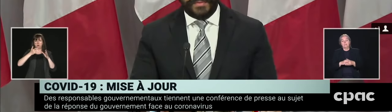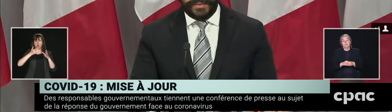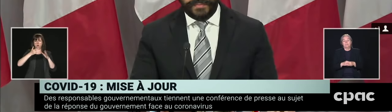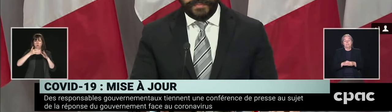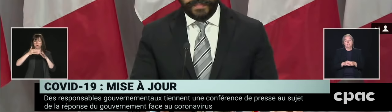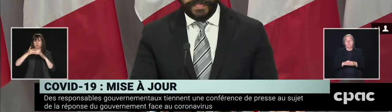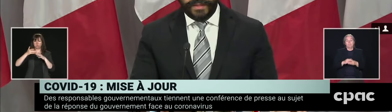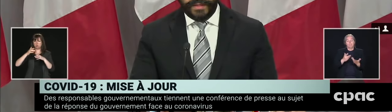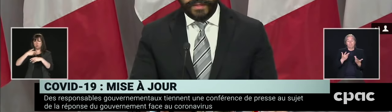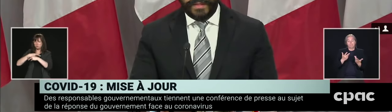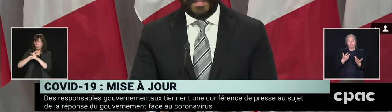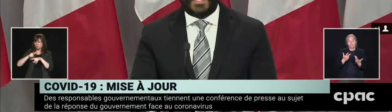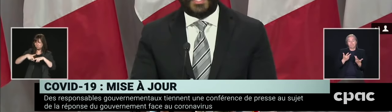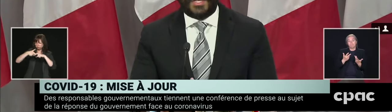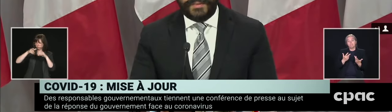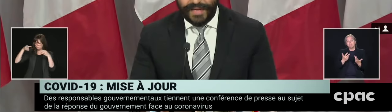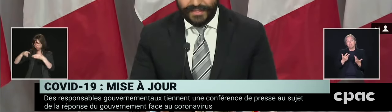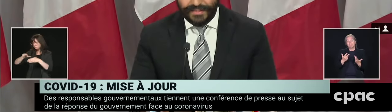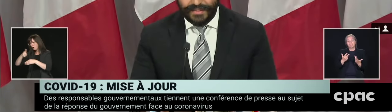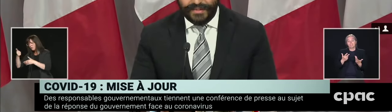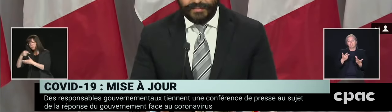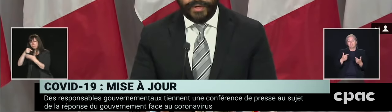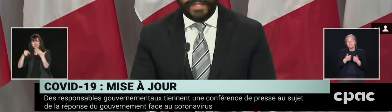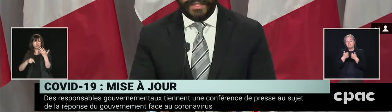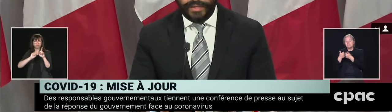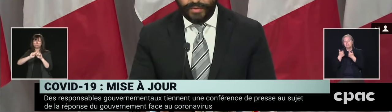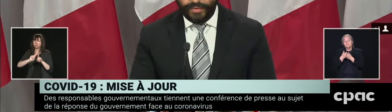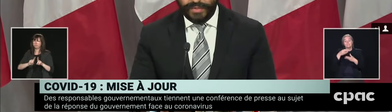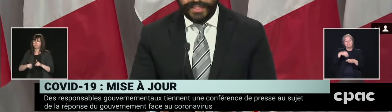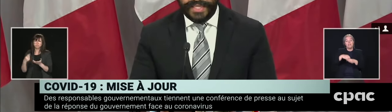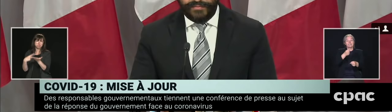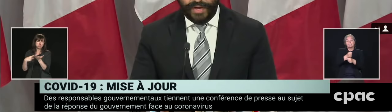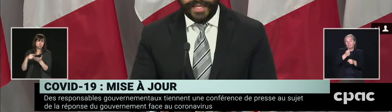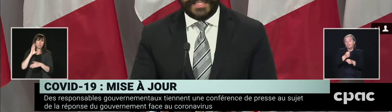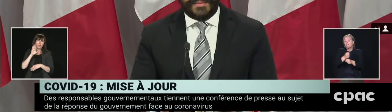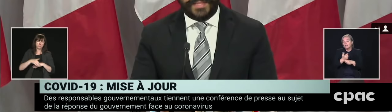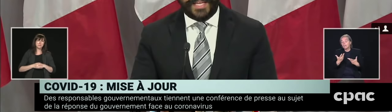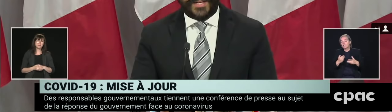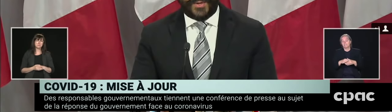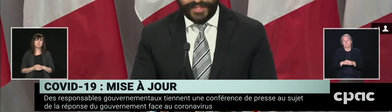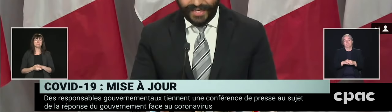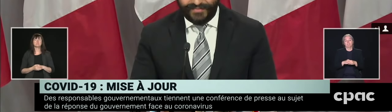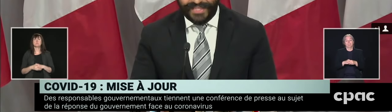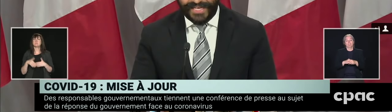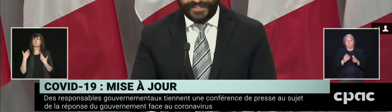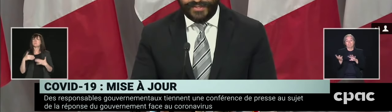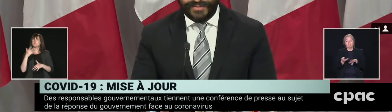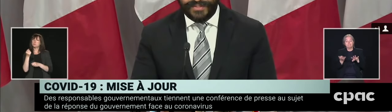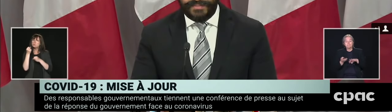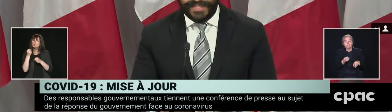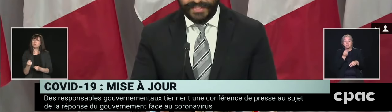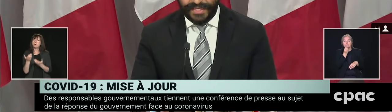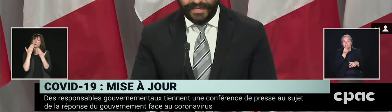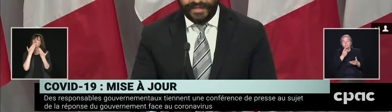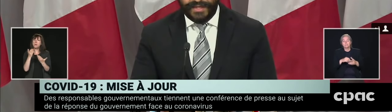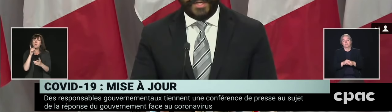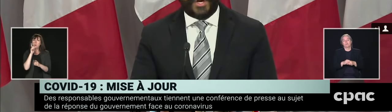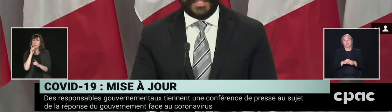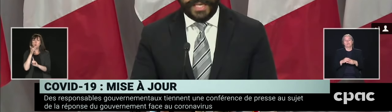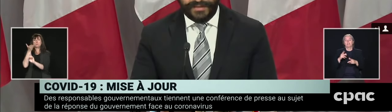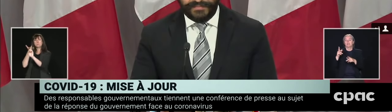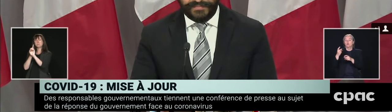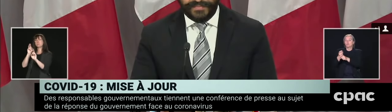to name a few. Je remercie Monique Leroux d'avoir accepté notre invitation de présider